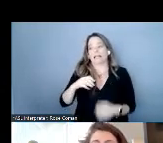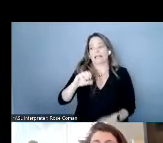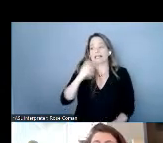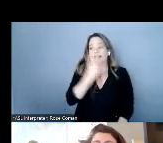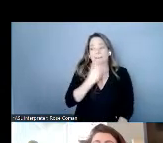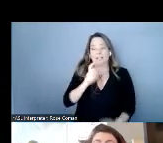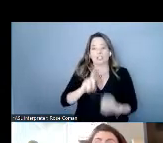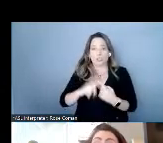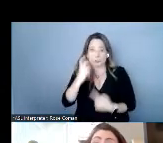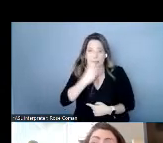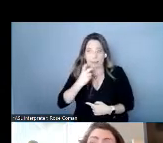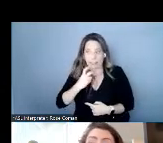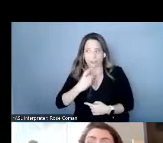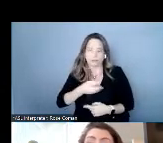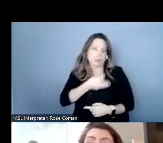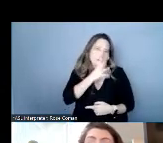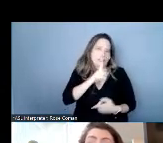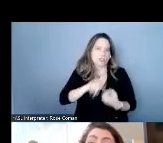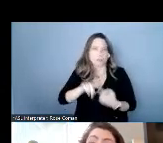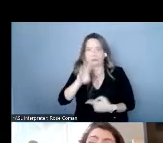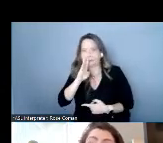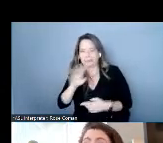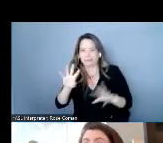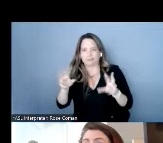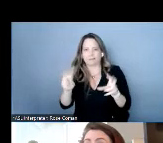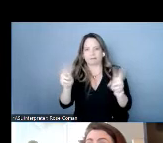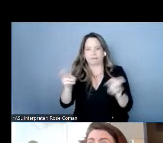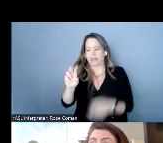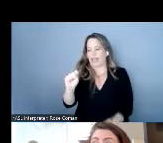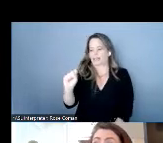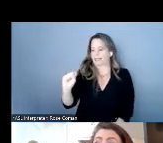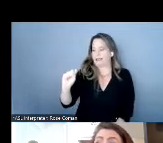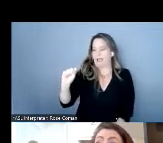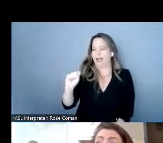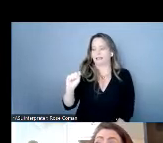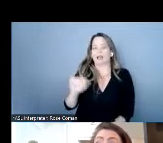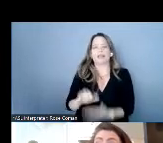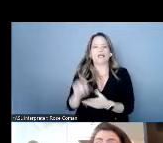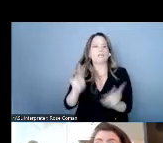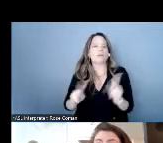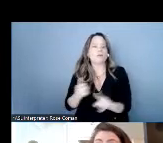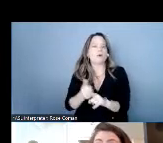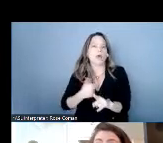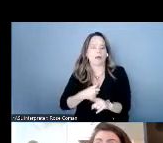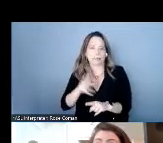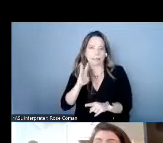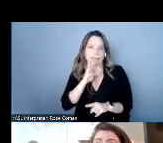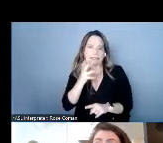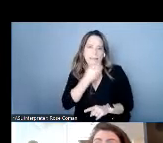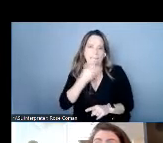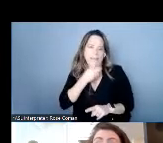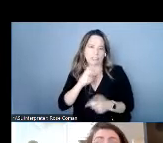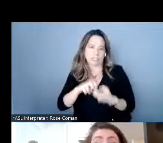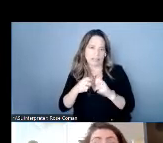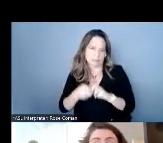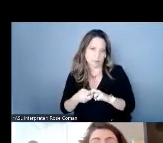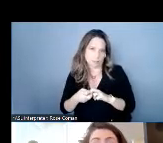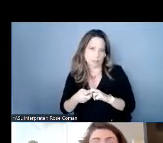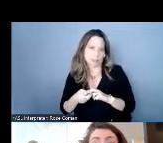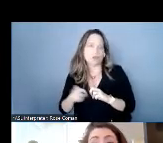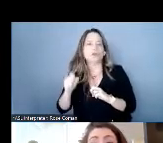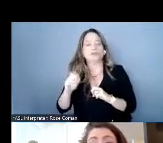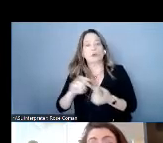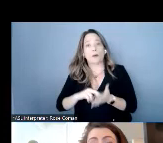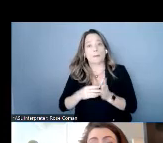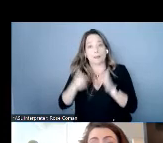relay is for individuals with speech disabilities so it enables a person to make a phone